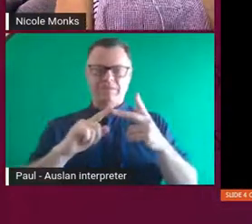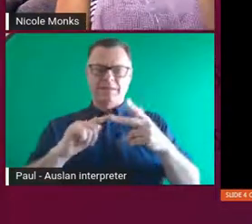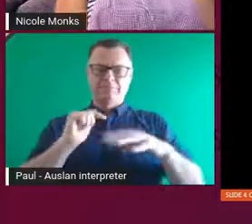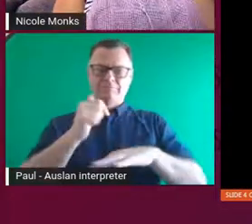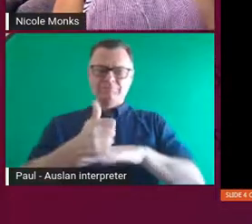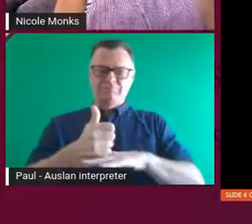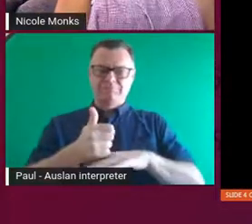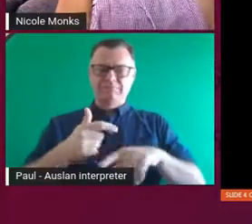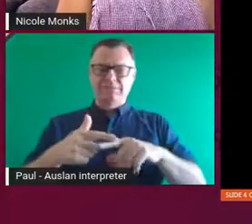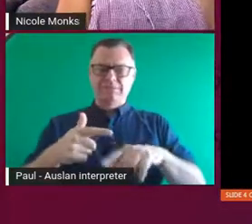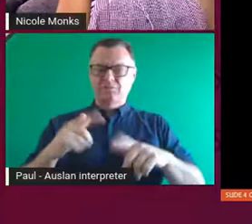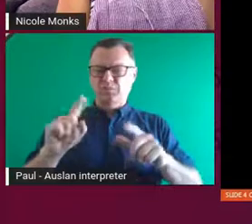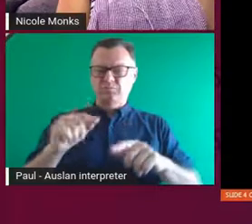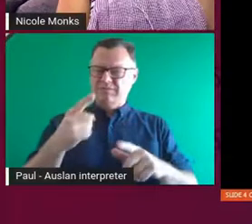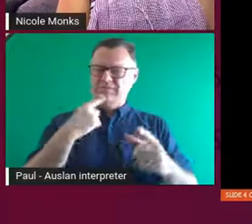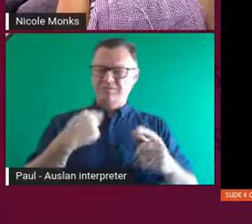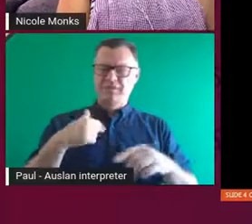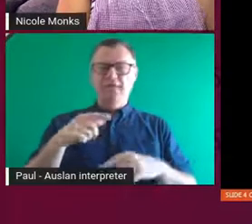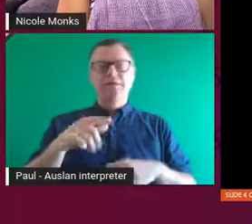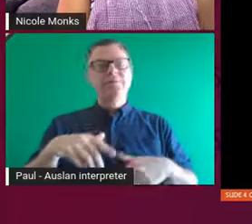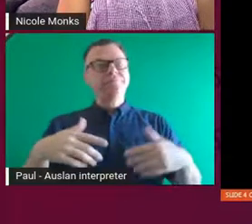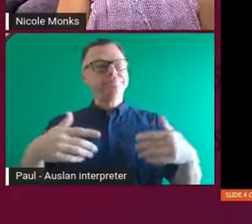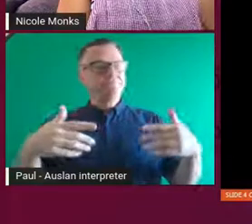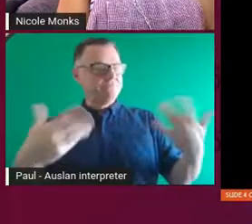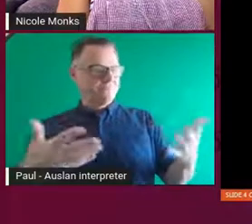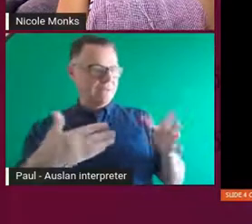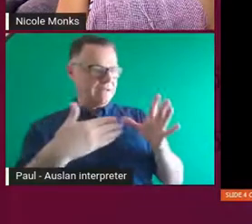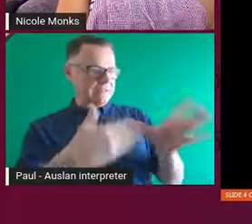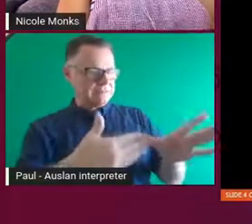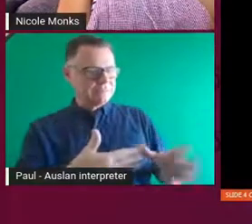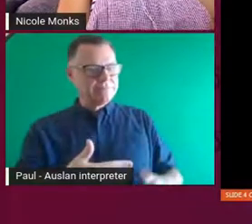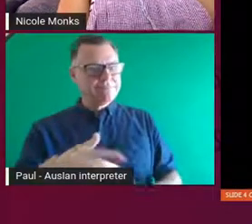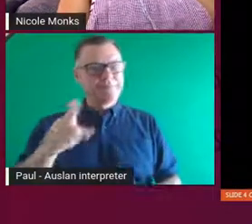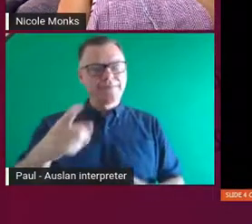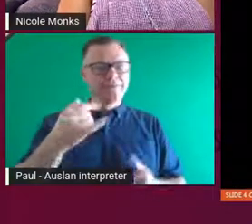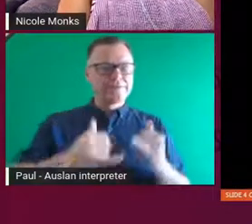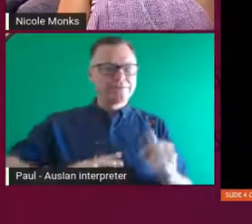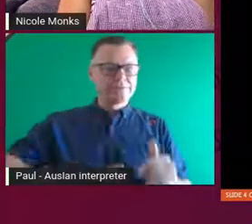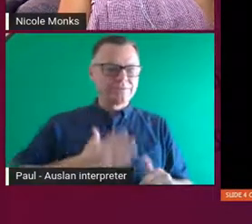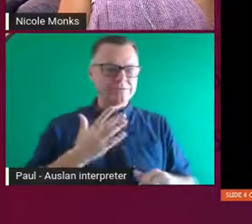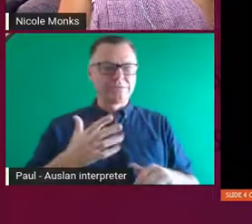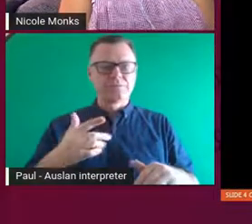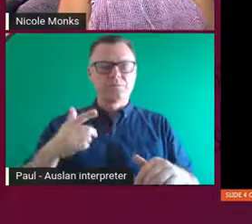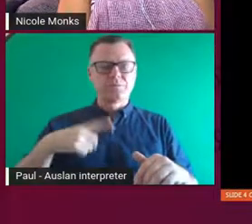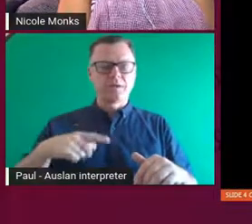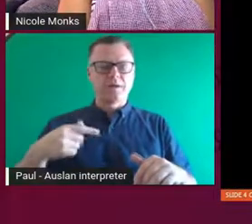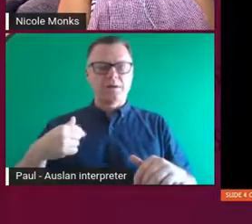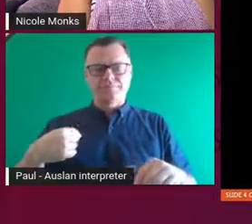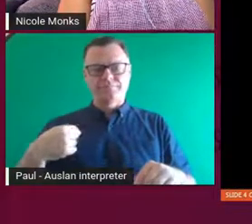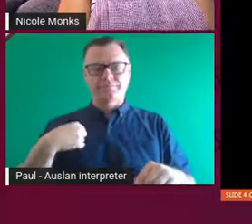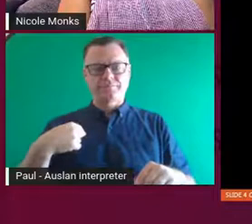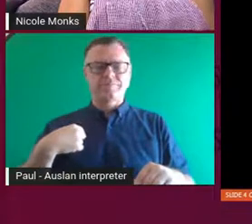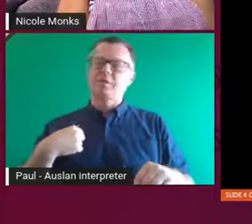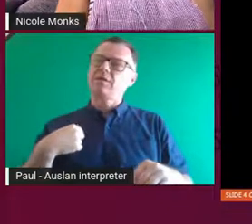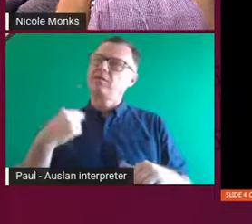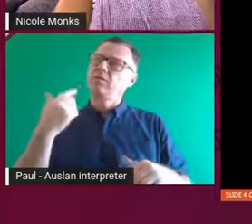Okay. Well, this was a very interesting work. I actually developed this work while I was out